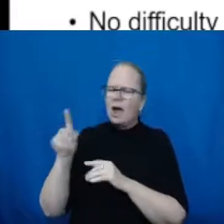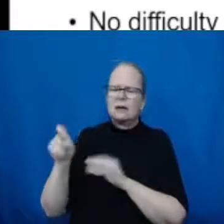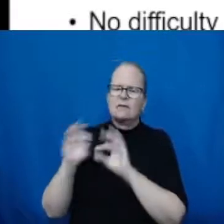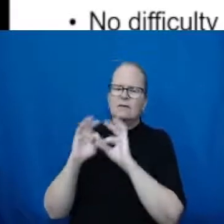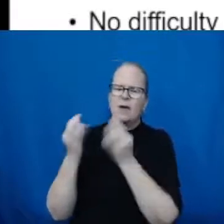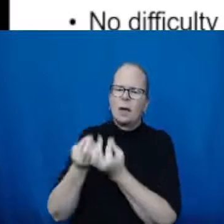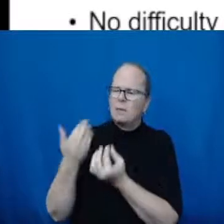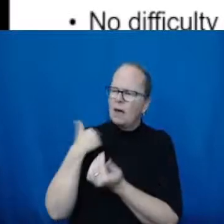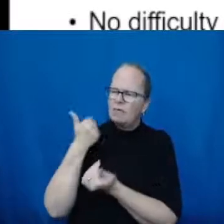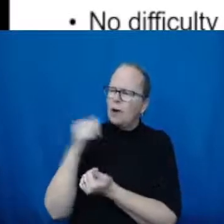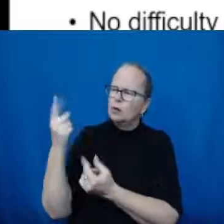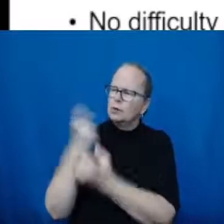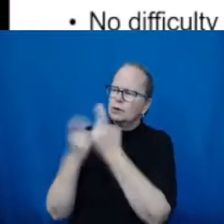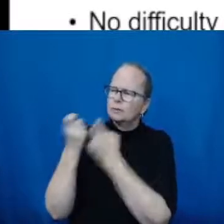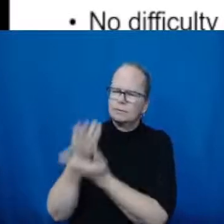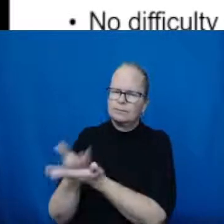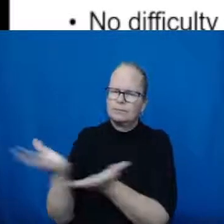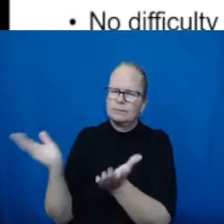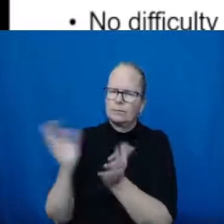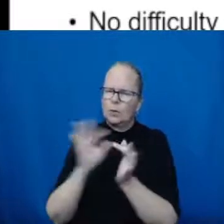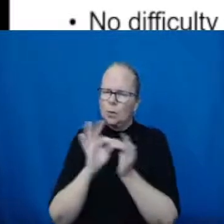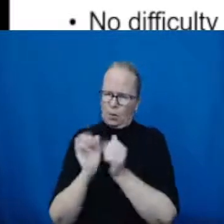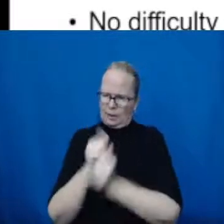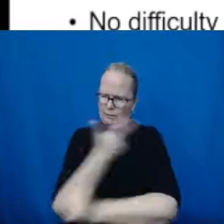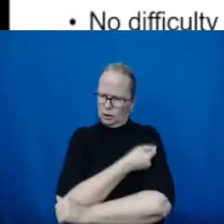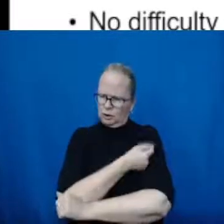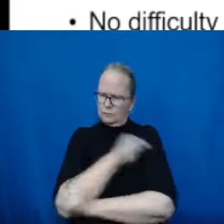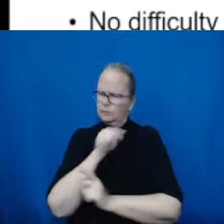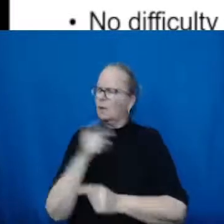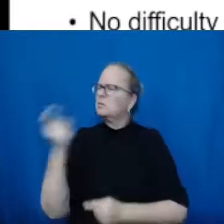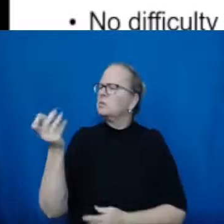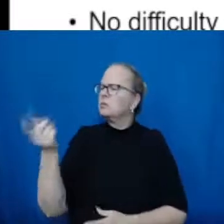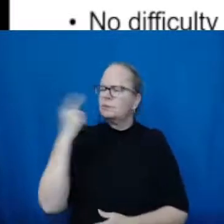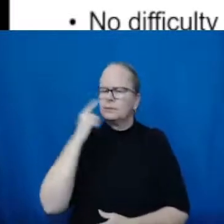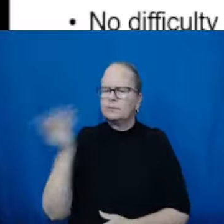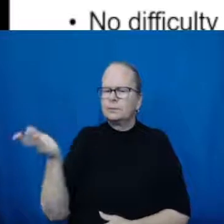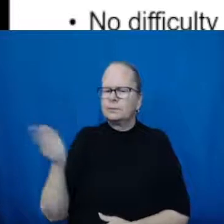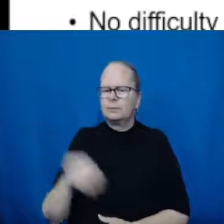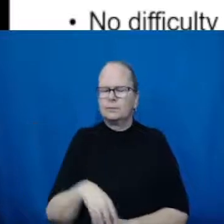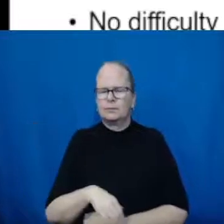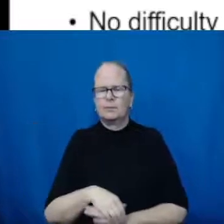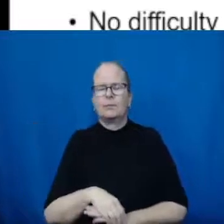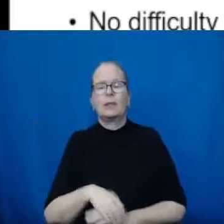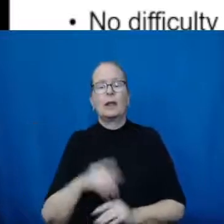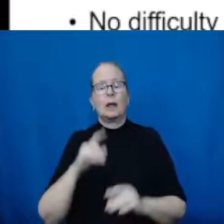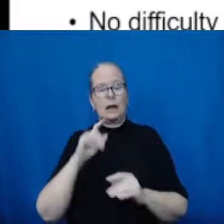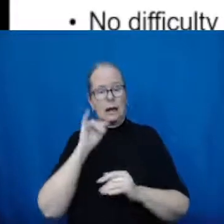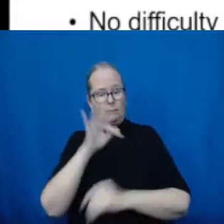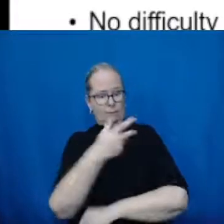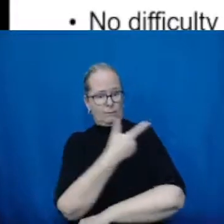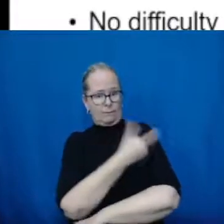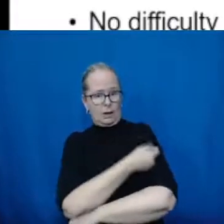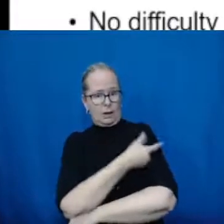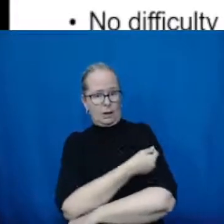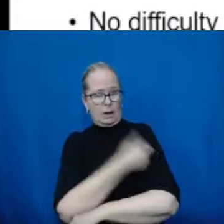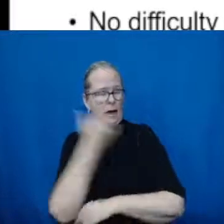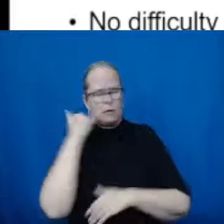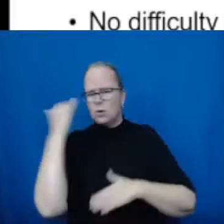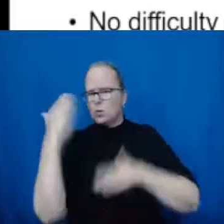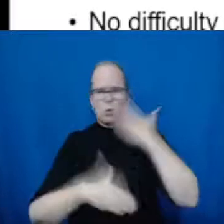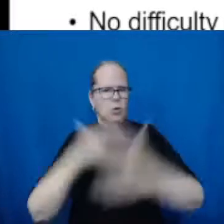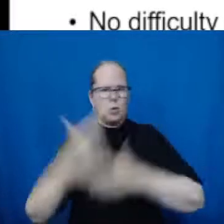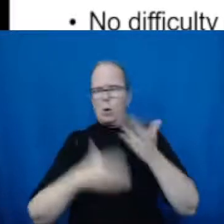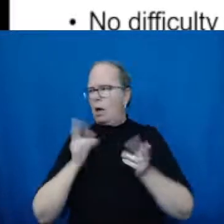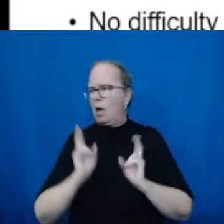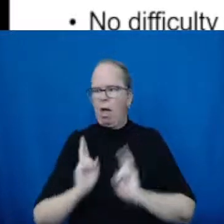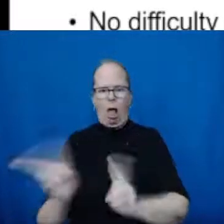is one that I hear so often is these vaccines were developed too fast. The process was rushed. And in fact, that isn't the case. You know, scientists